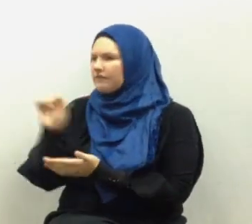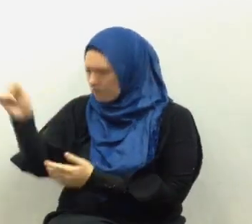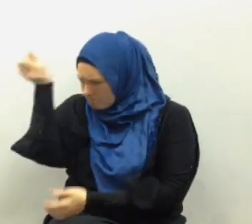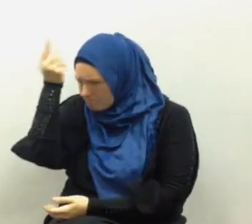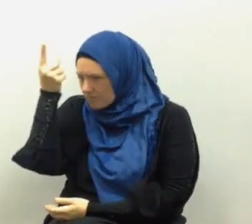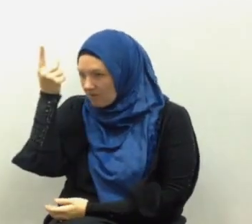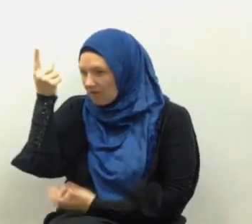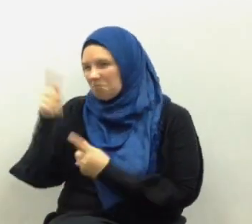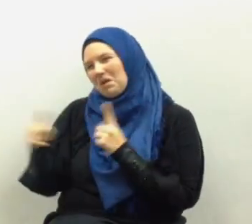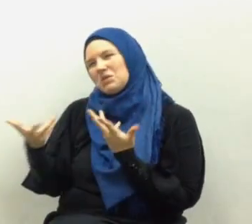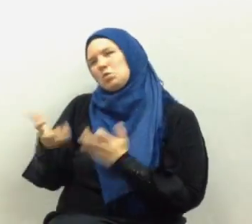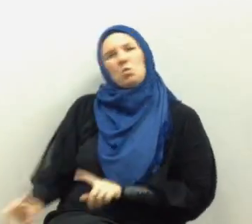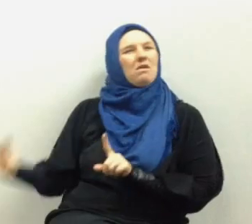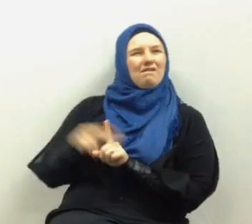commit